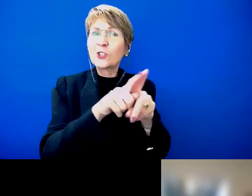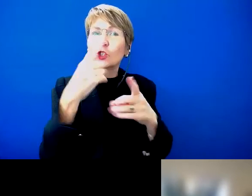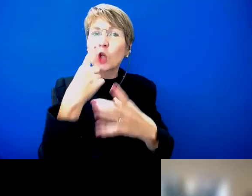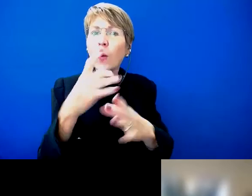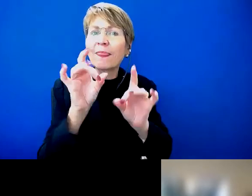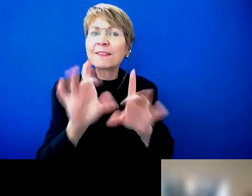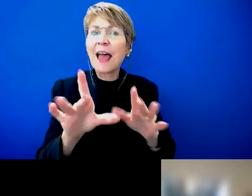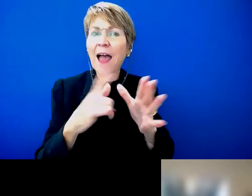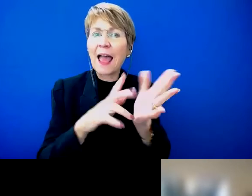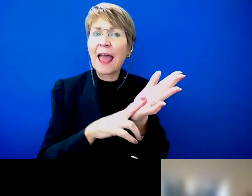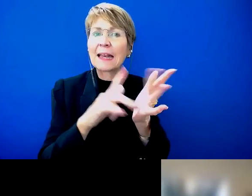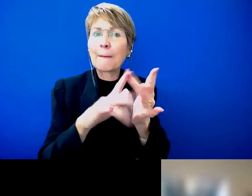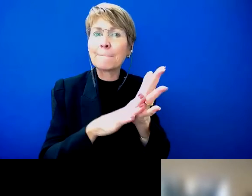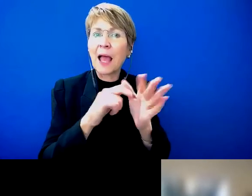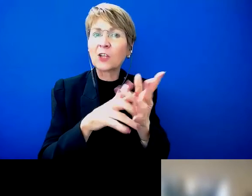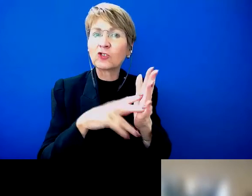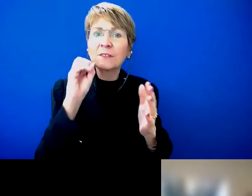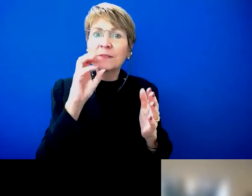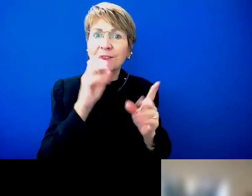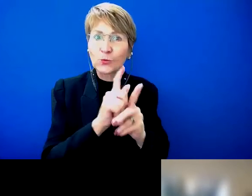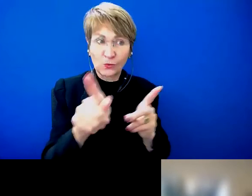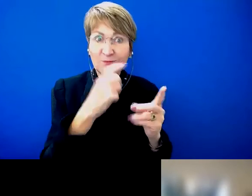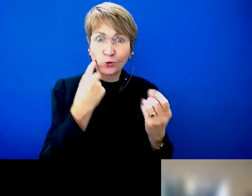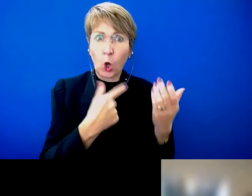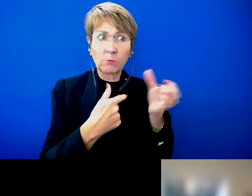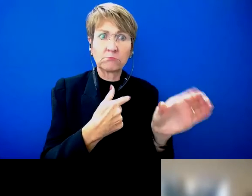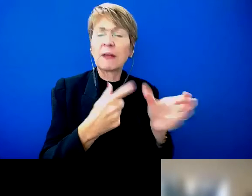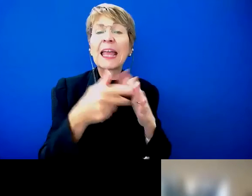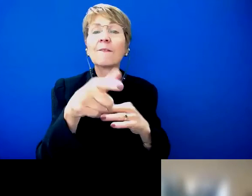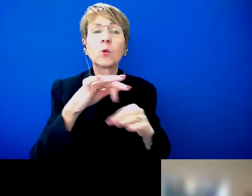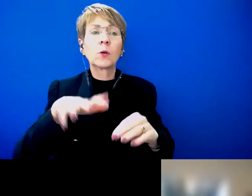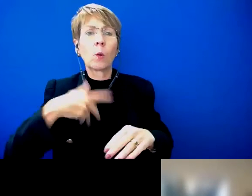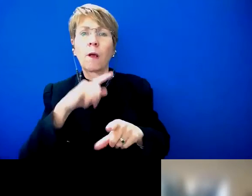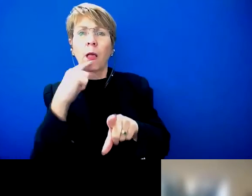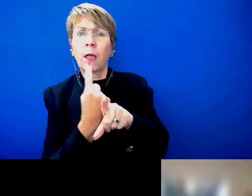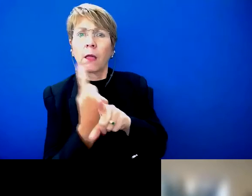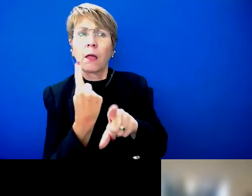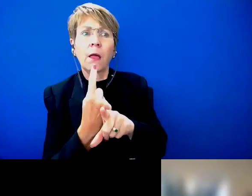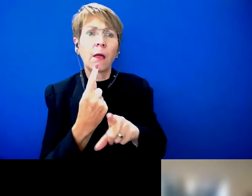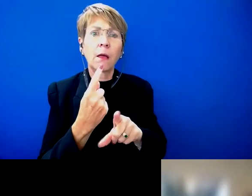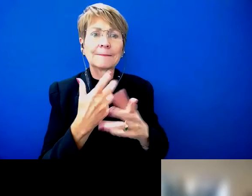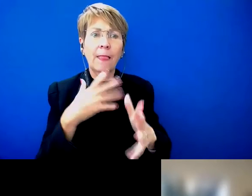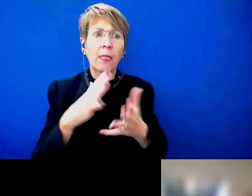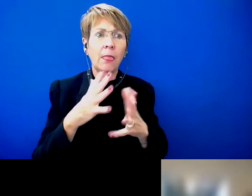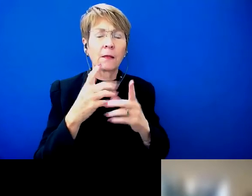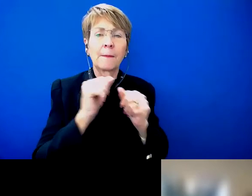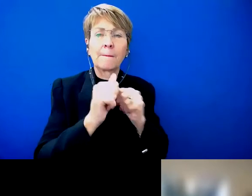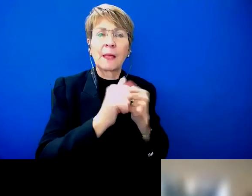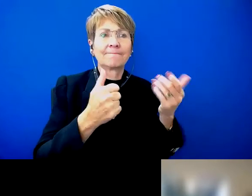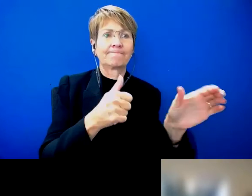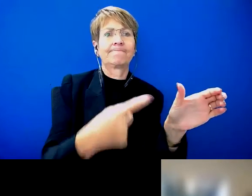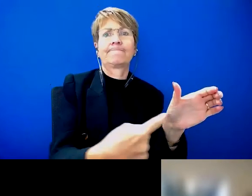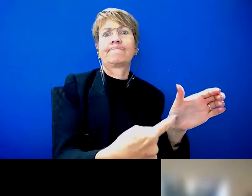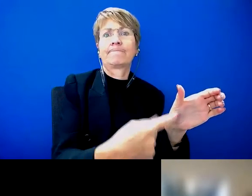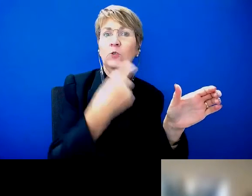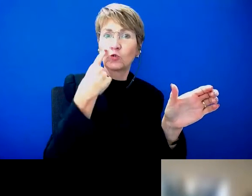succinctly. So, if you haven't got a personal story to tell yourself and you just want to support the cause, there's really quick, easy ways to get